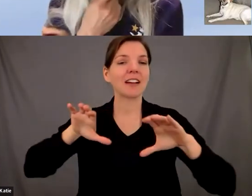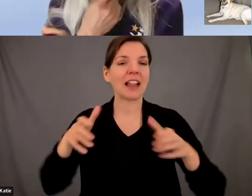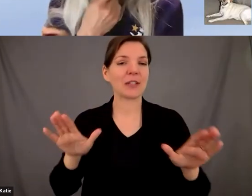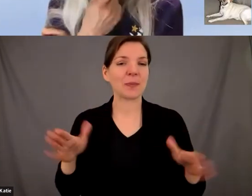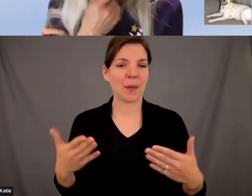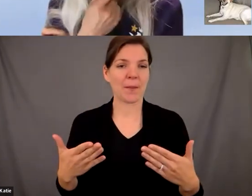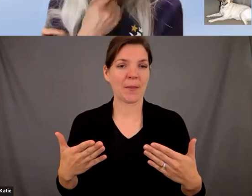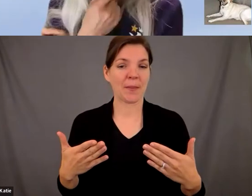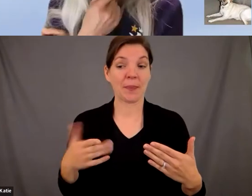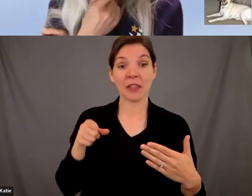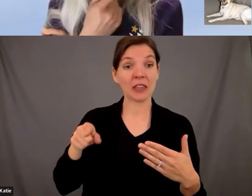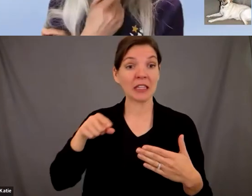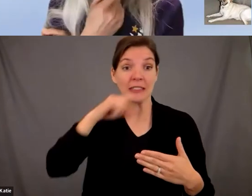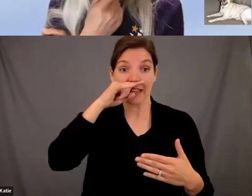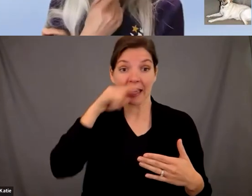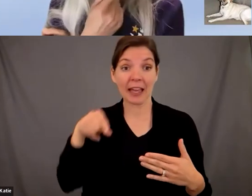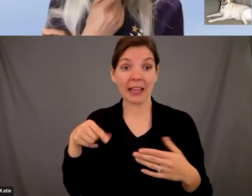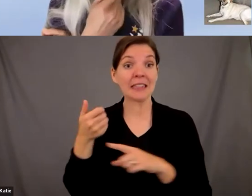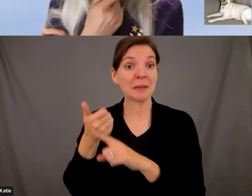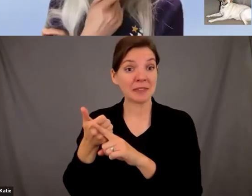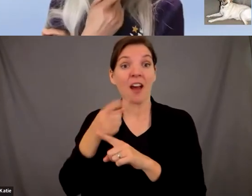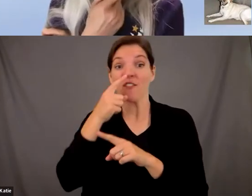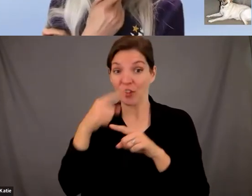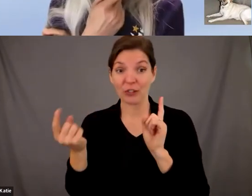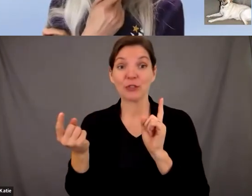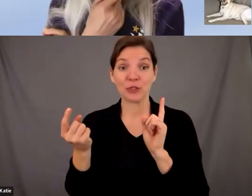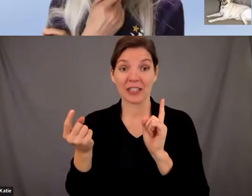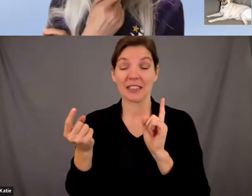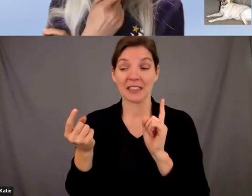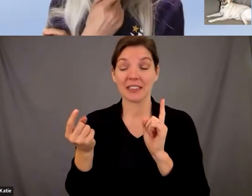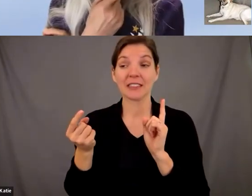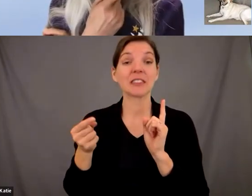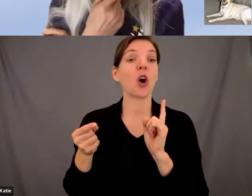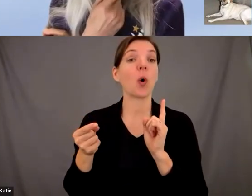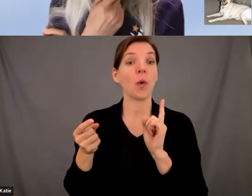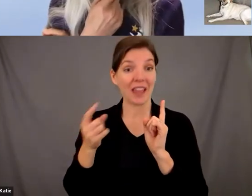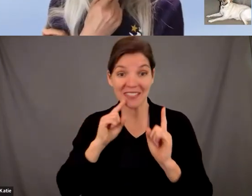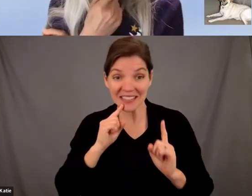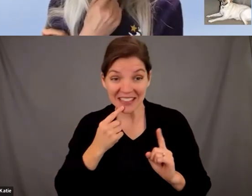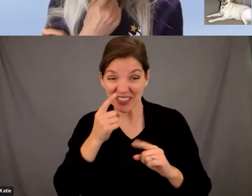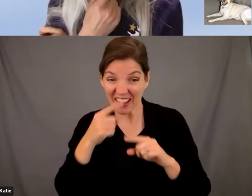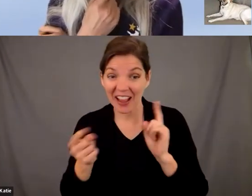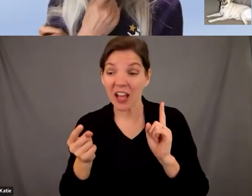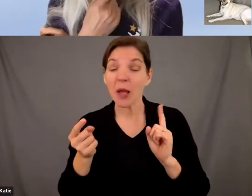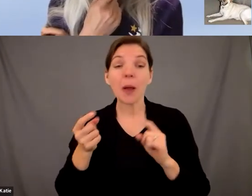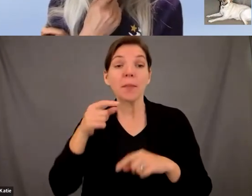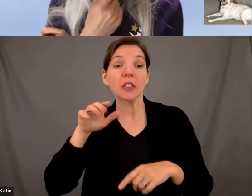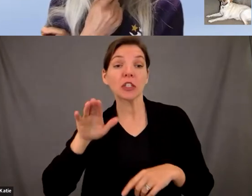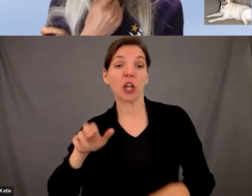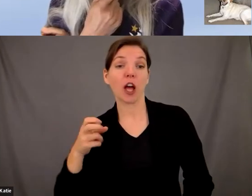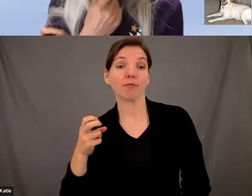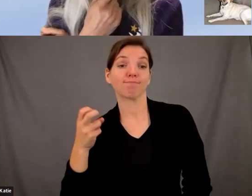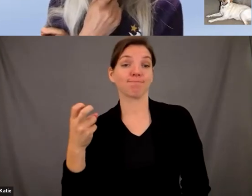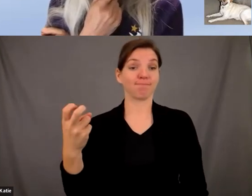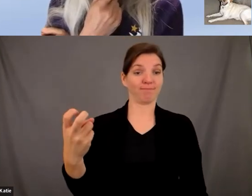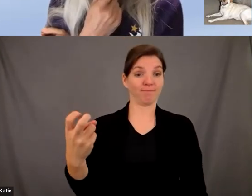would be a child in there that was allergic now depending on the severity they would either have the the child off to the side we would do the presentation